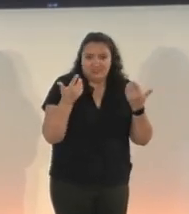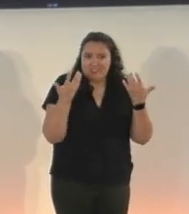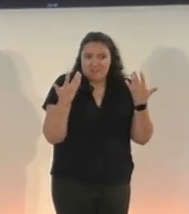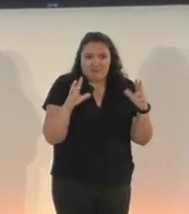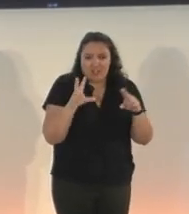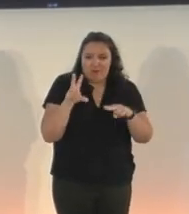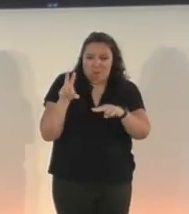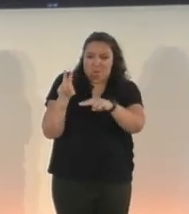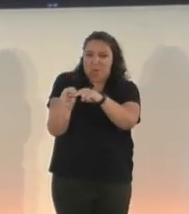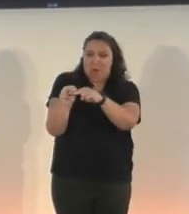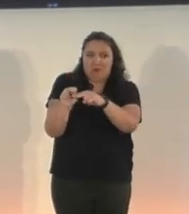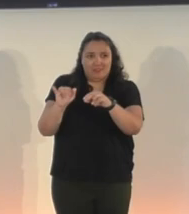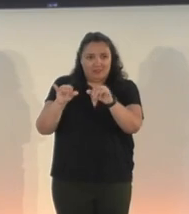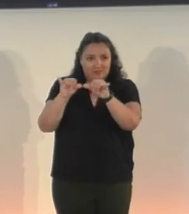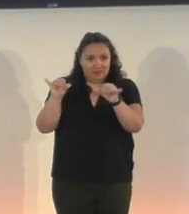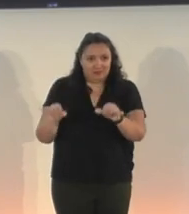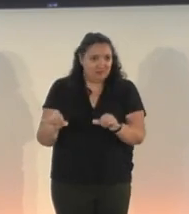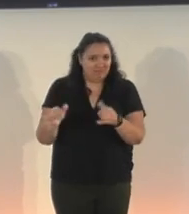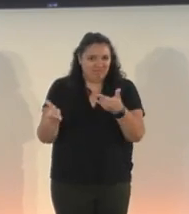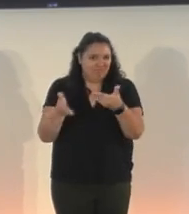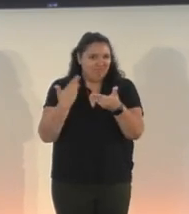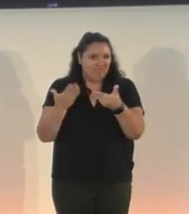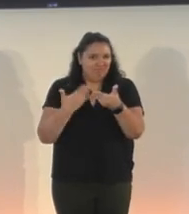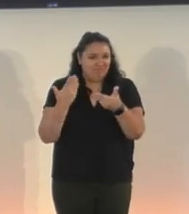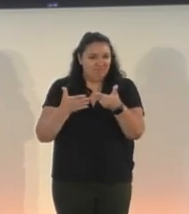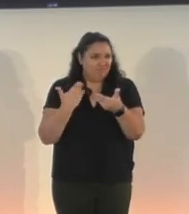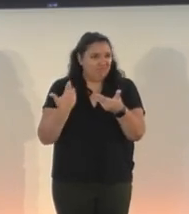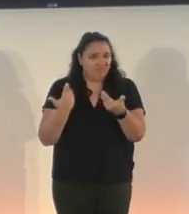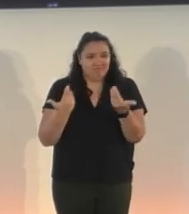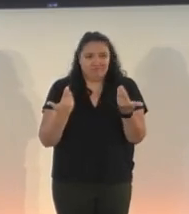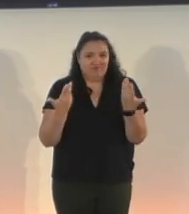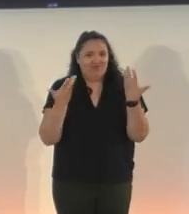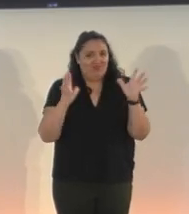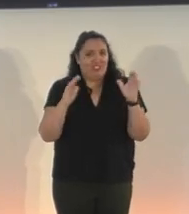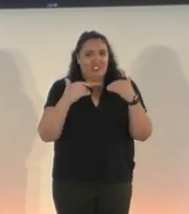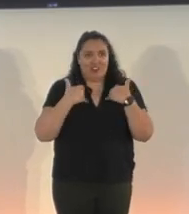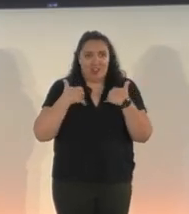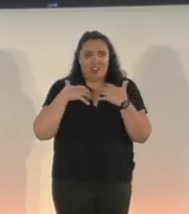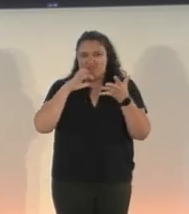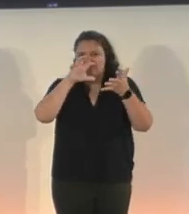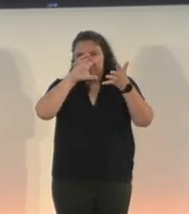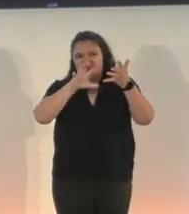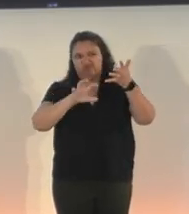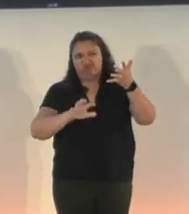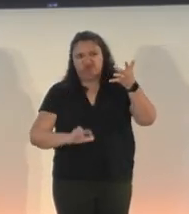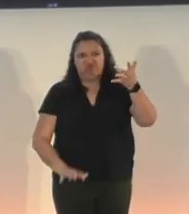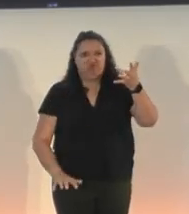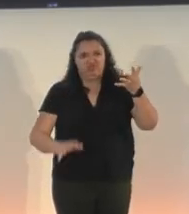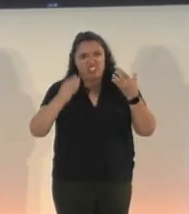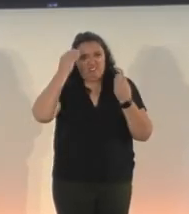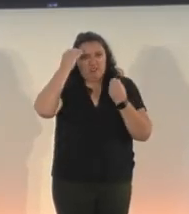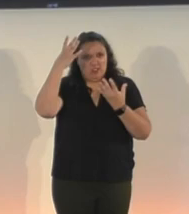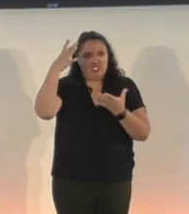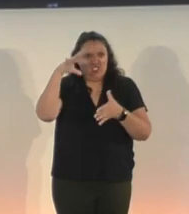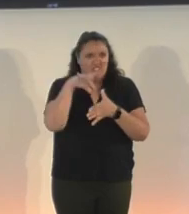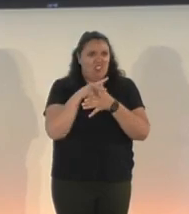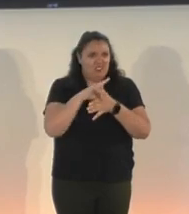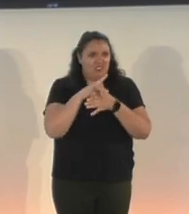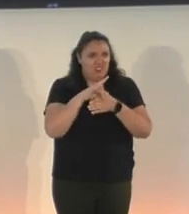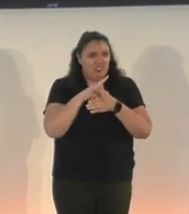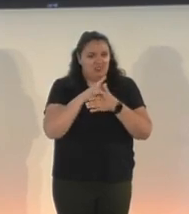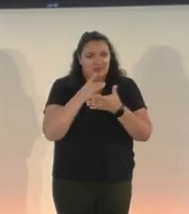right into that system and, uh, already have a massive amount of, uh, content cap, uh,